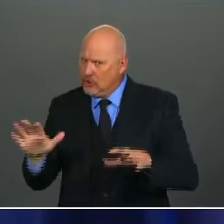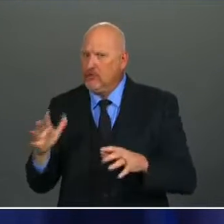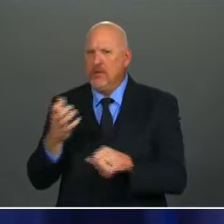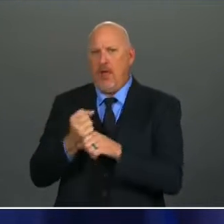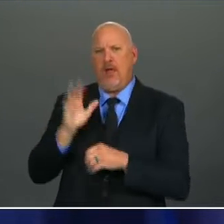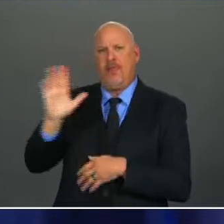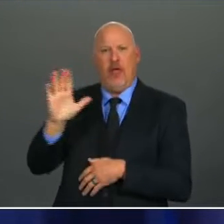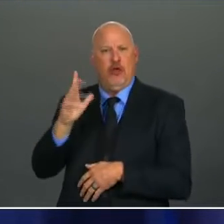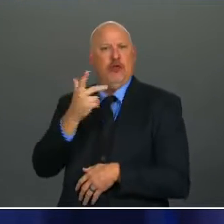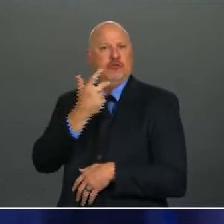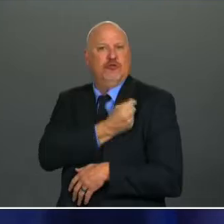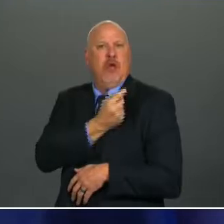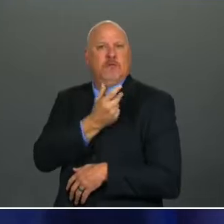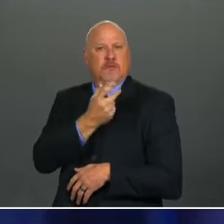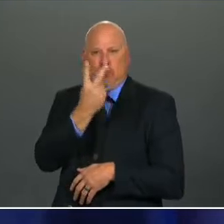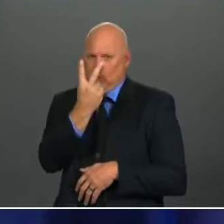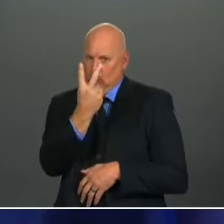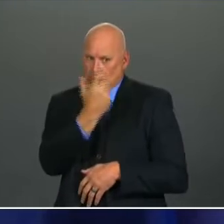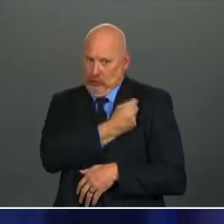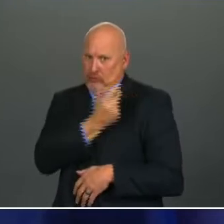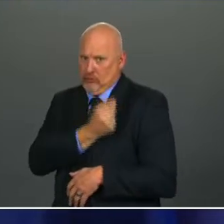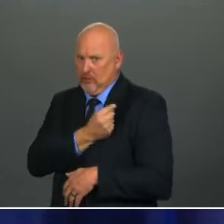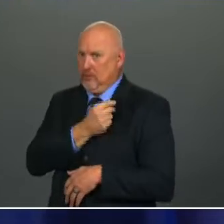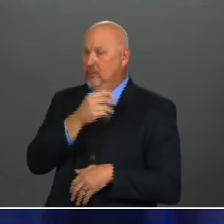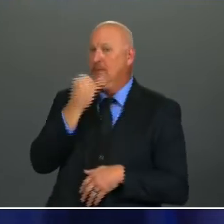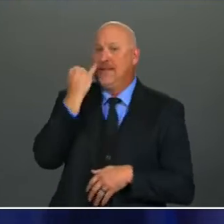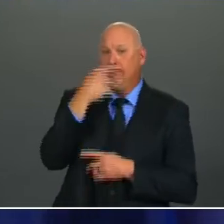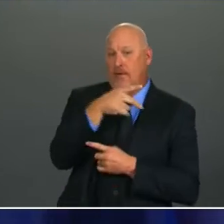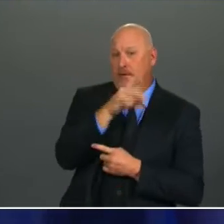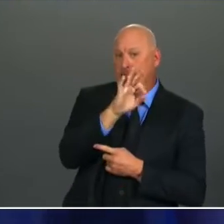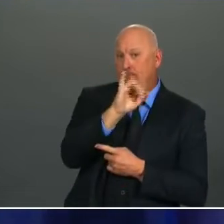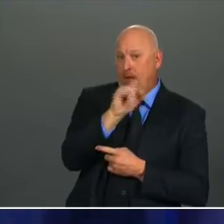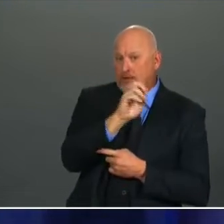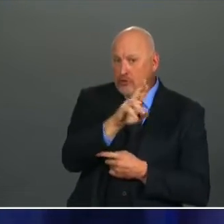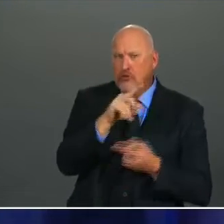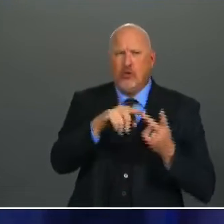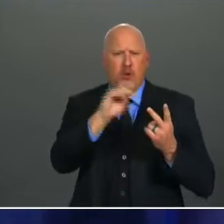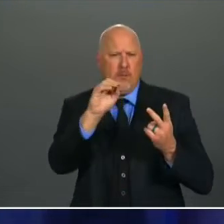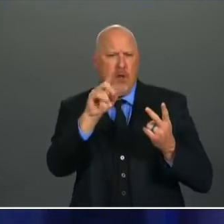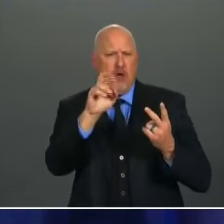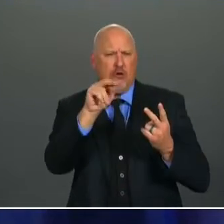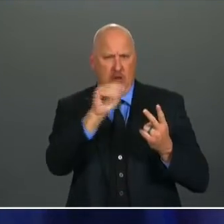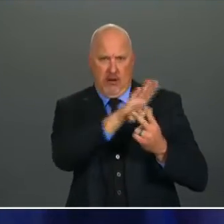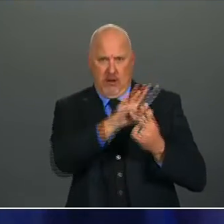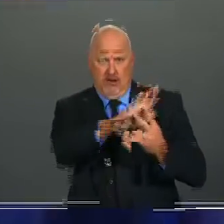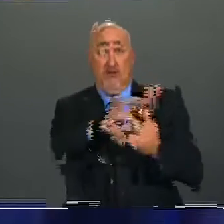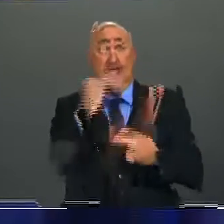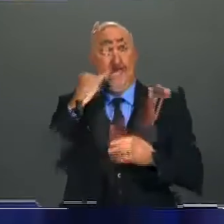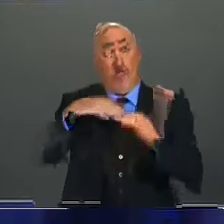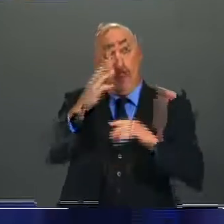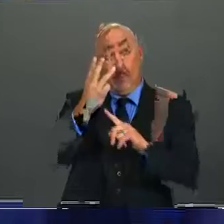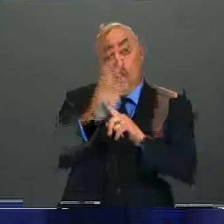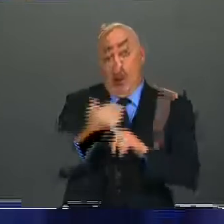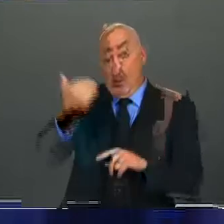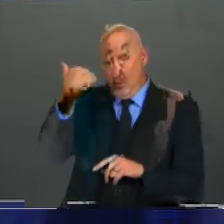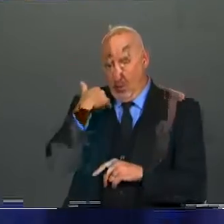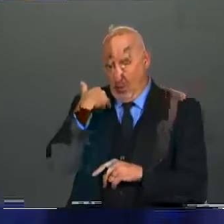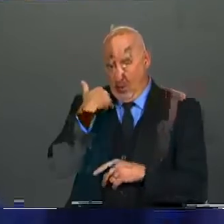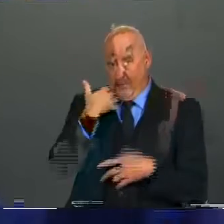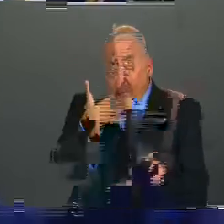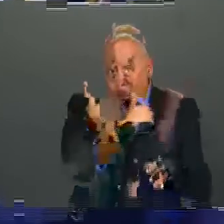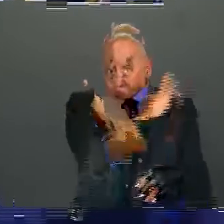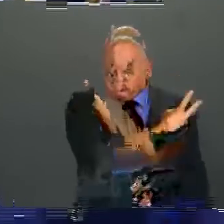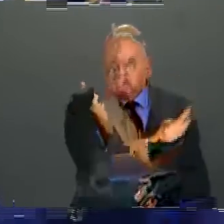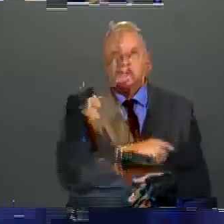older who received their first dose of the Johnson & Johnson vaccine more than two months ago. Now, several states have made that change.